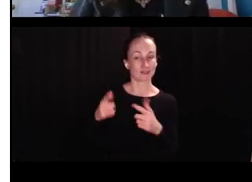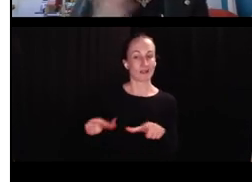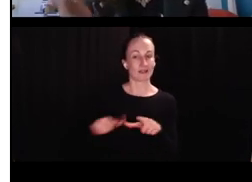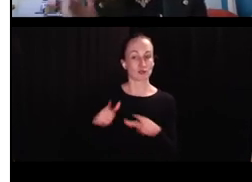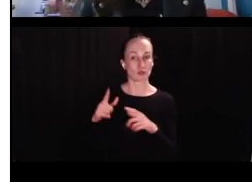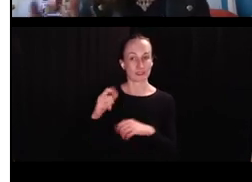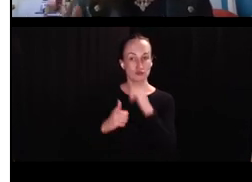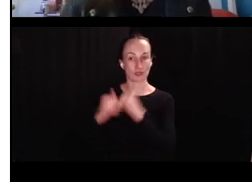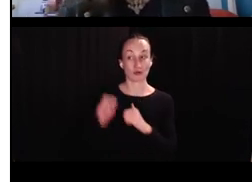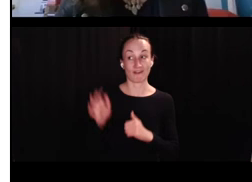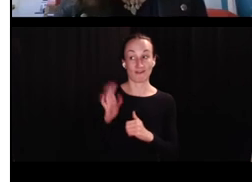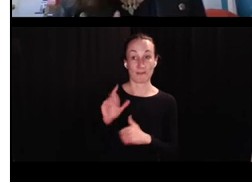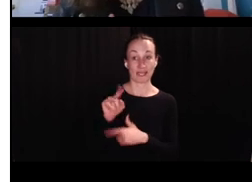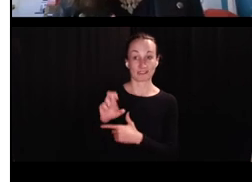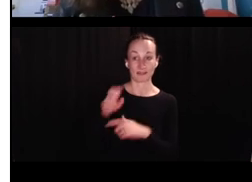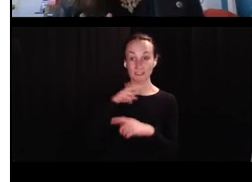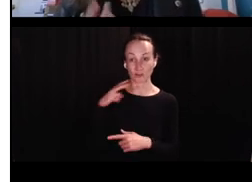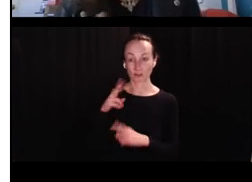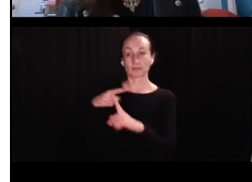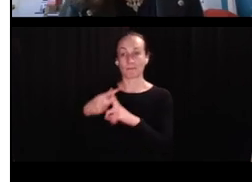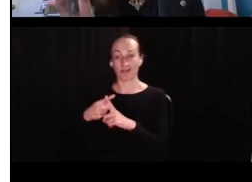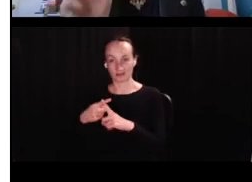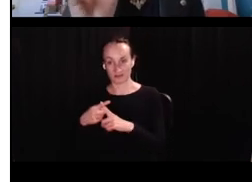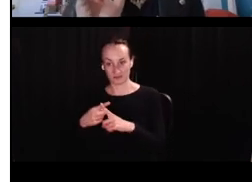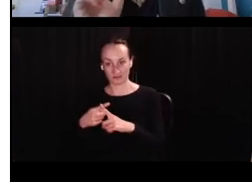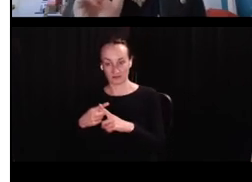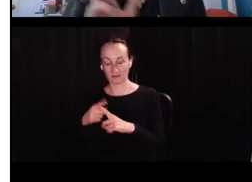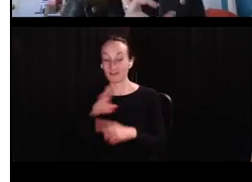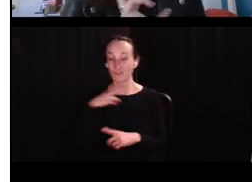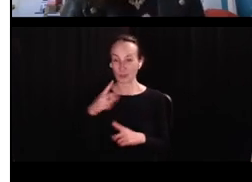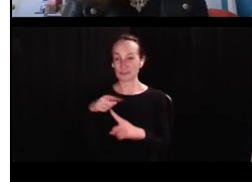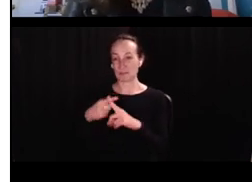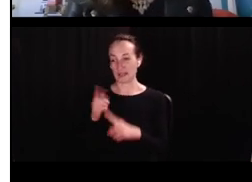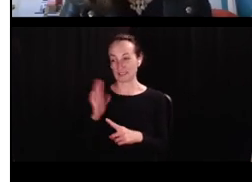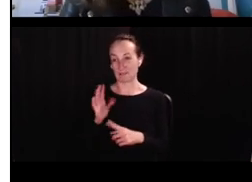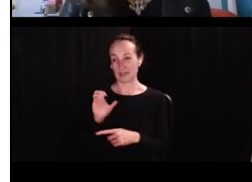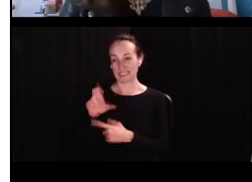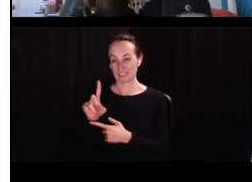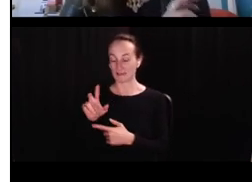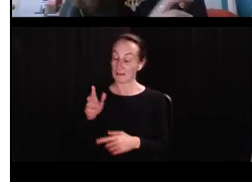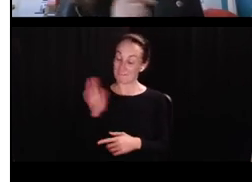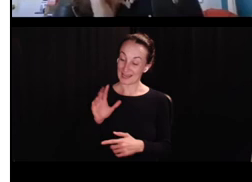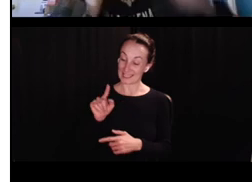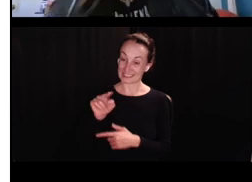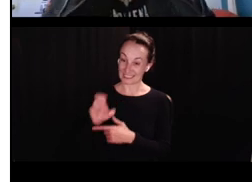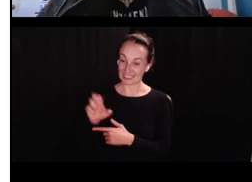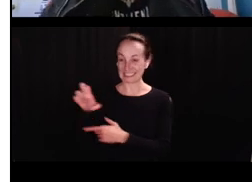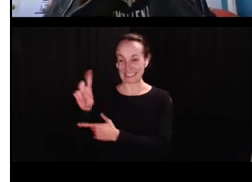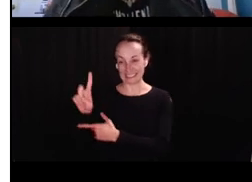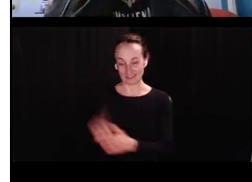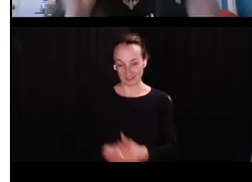have a sensitivity to the linguistic structure of past tense verbs plus E or